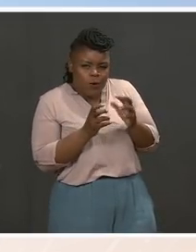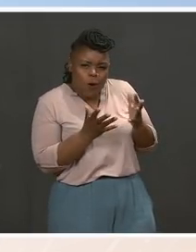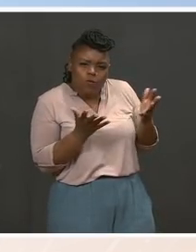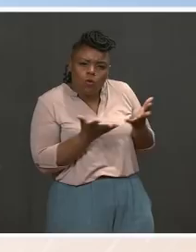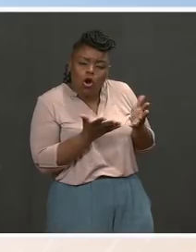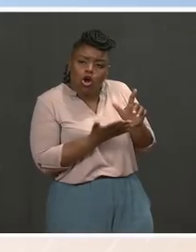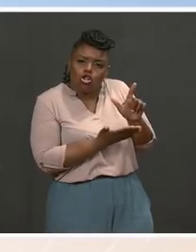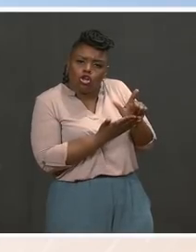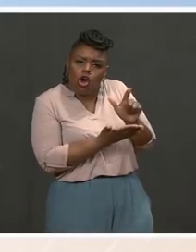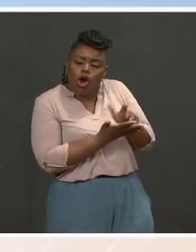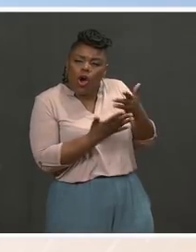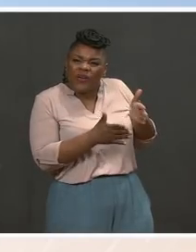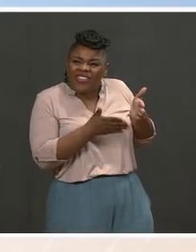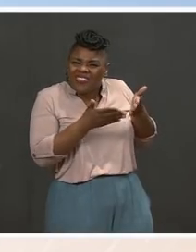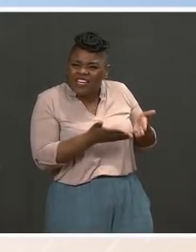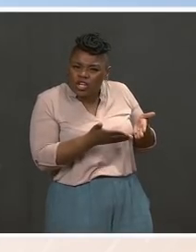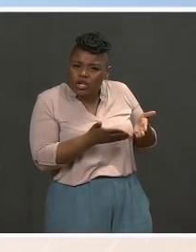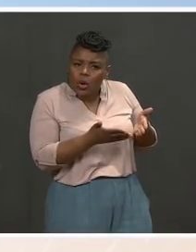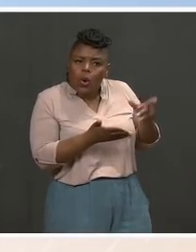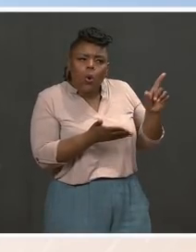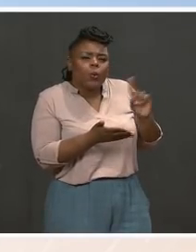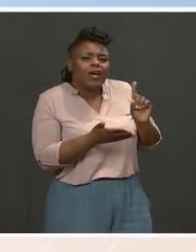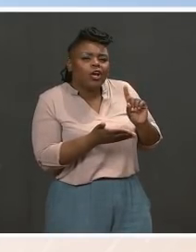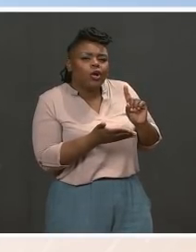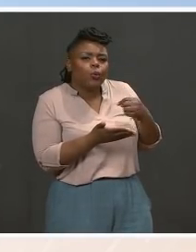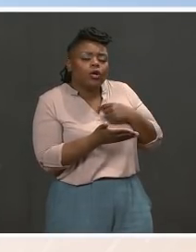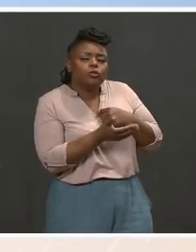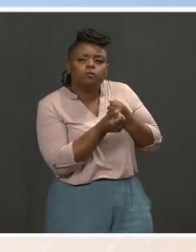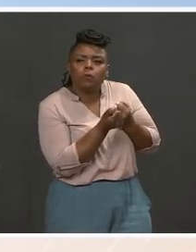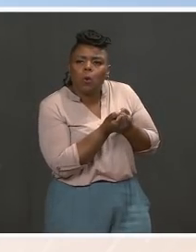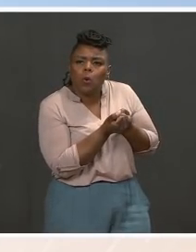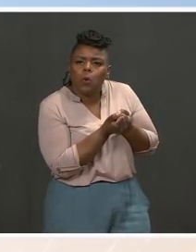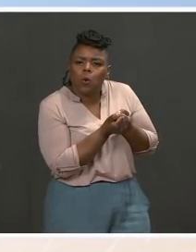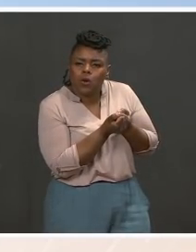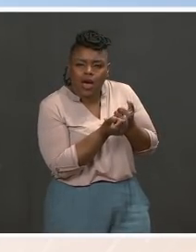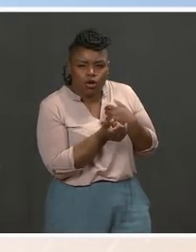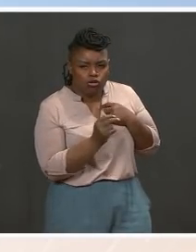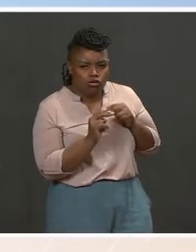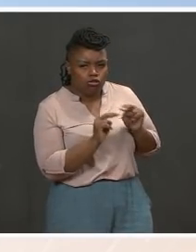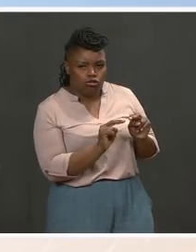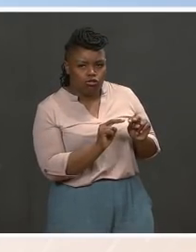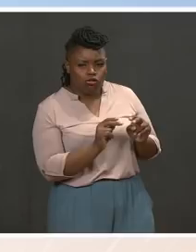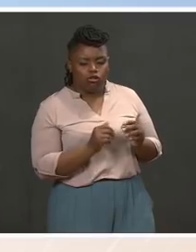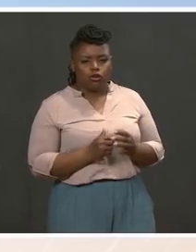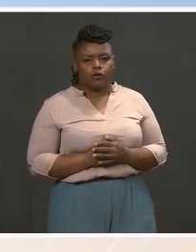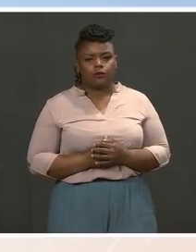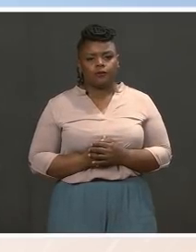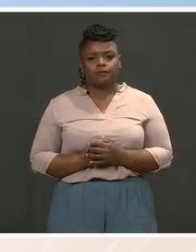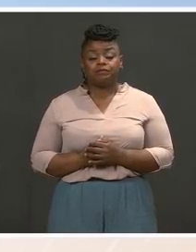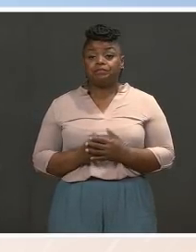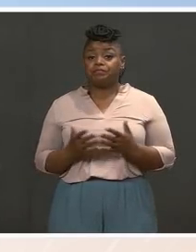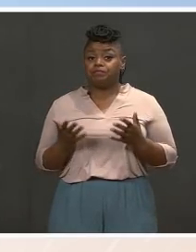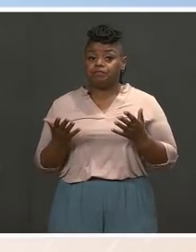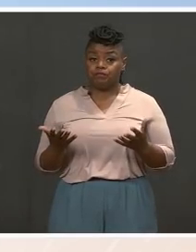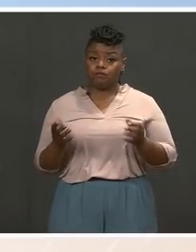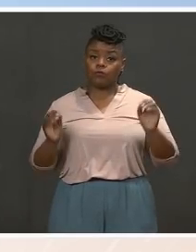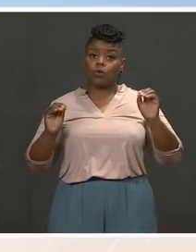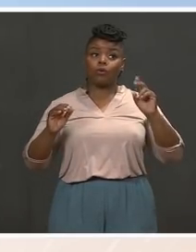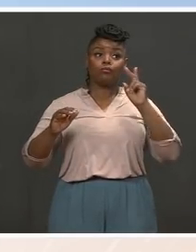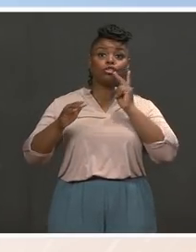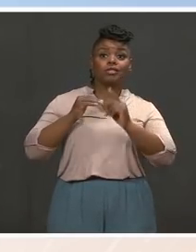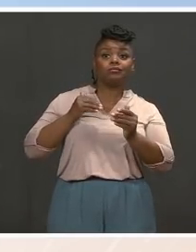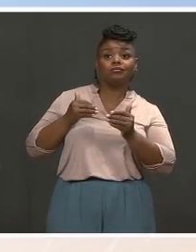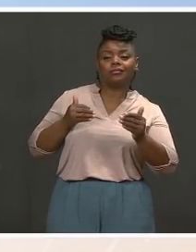to be filled? Policies or proposals that have been introduced in the past that could be reintroduced. So, I don't have anything to predict for you on whether there'd be something